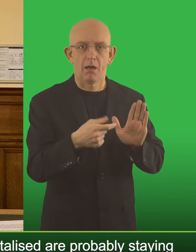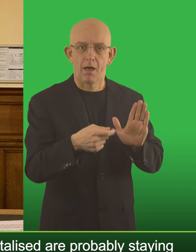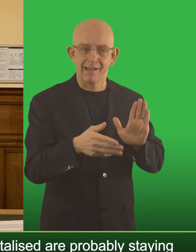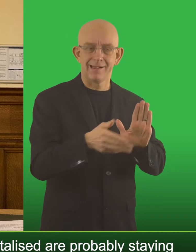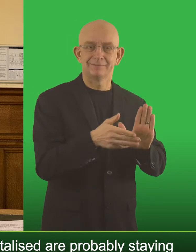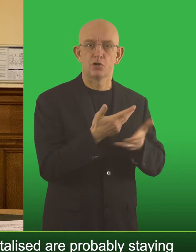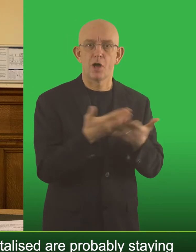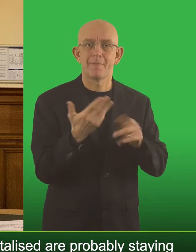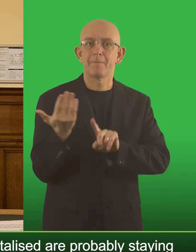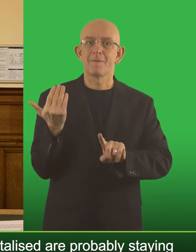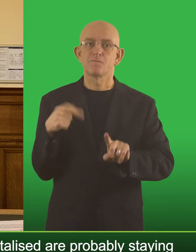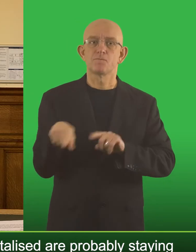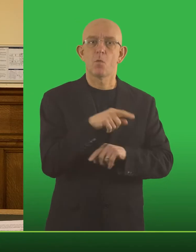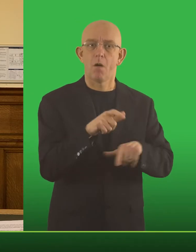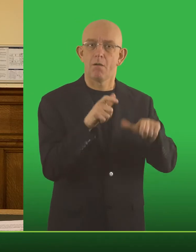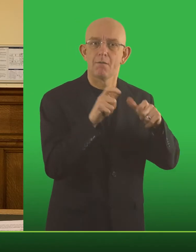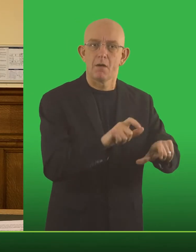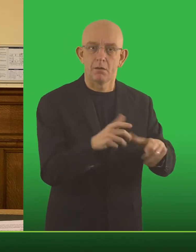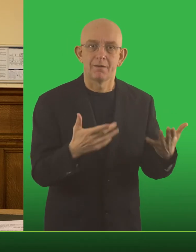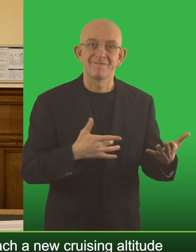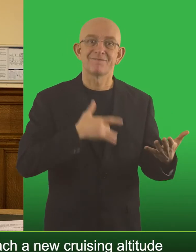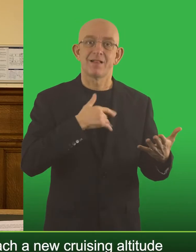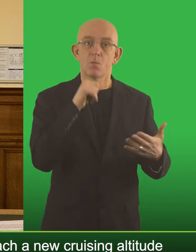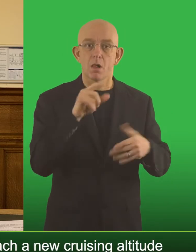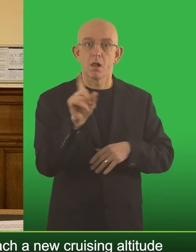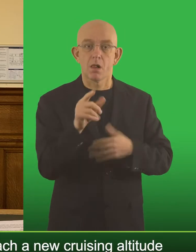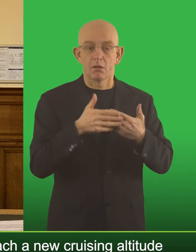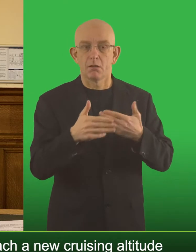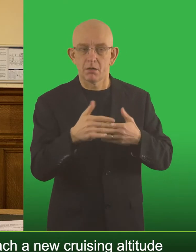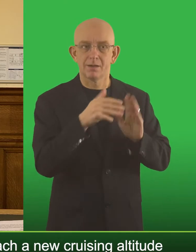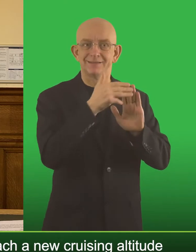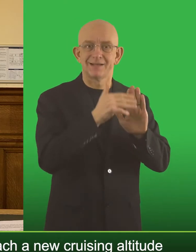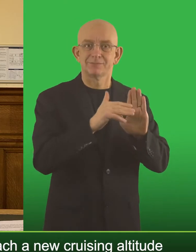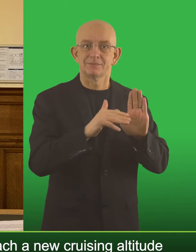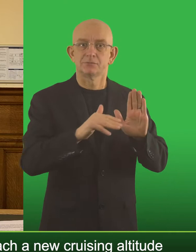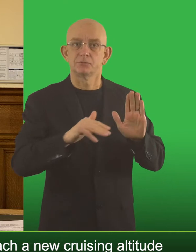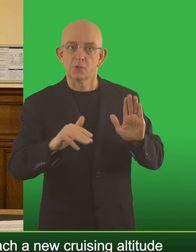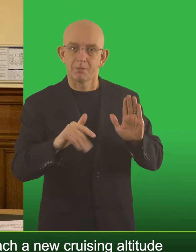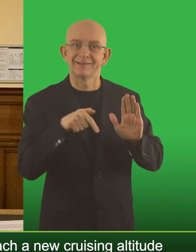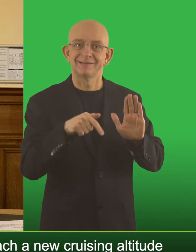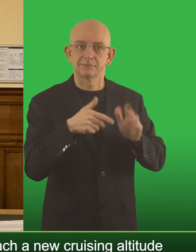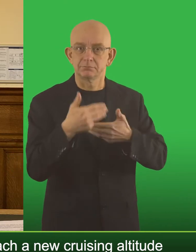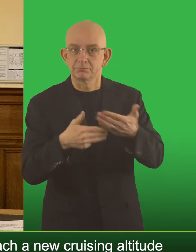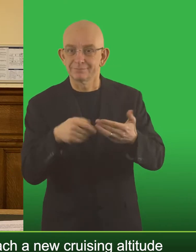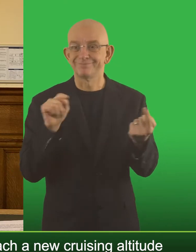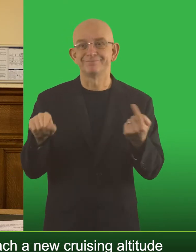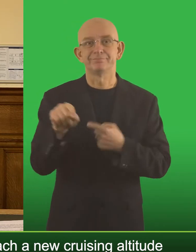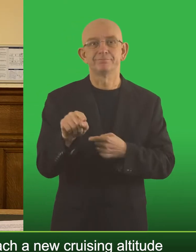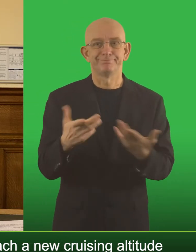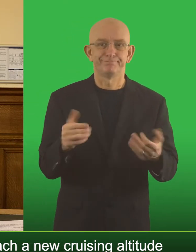shorter time than they have been previously. So what I think will happen is that we'll reach a new cruising altitude